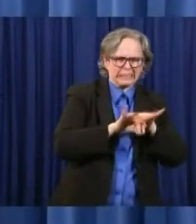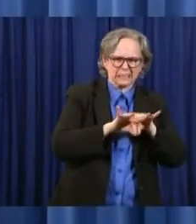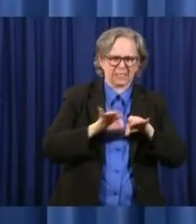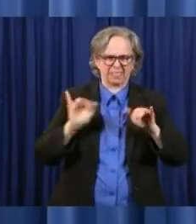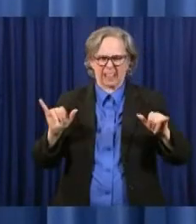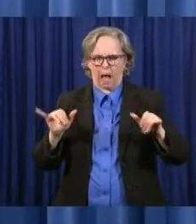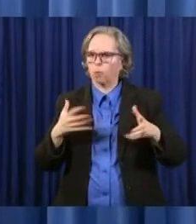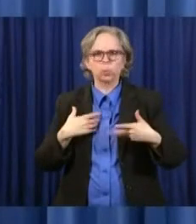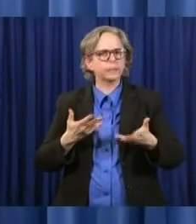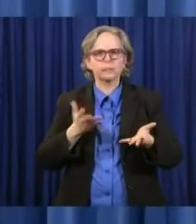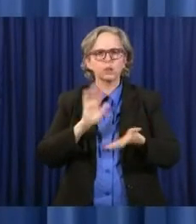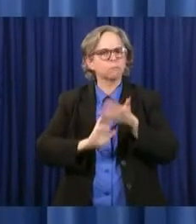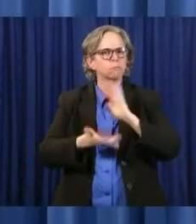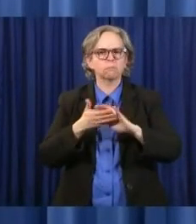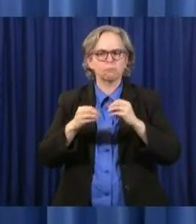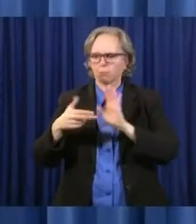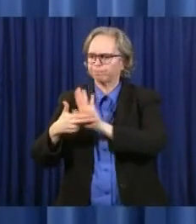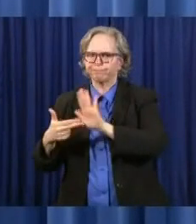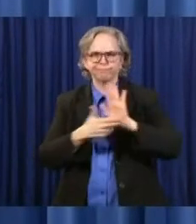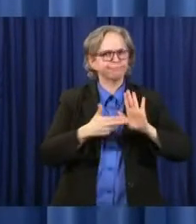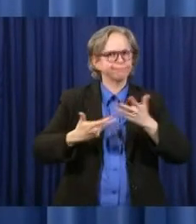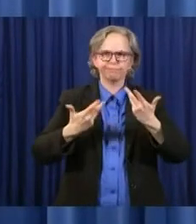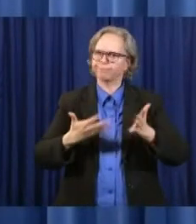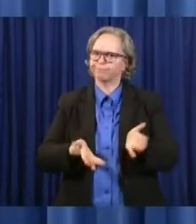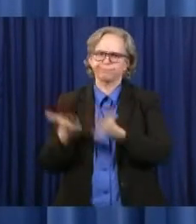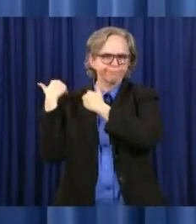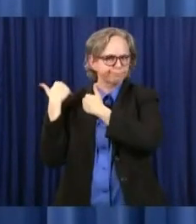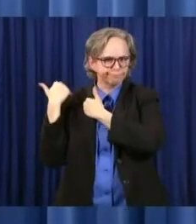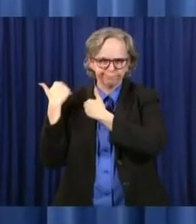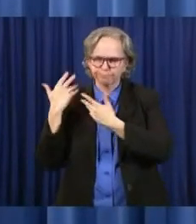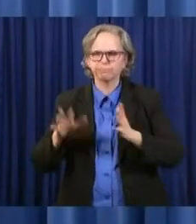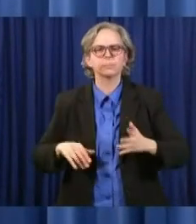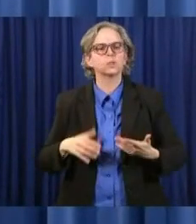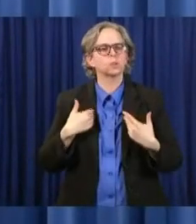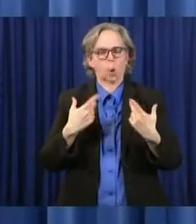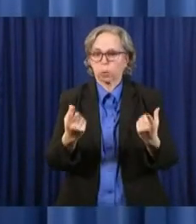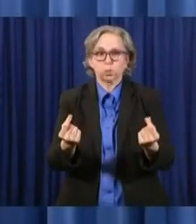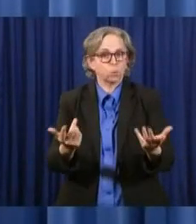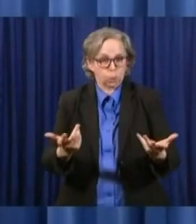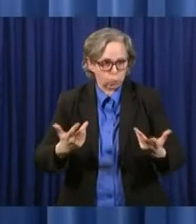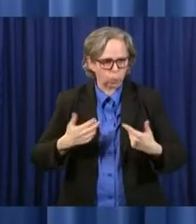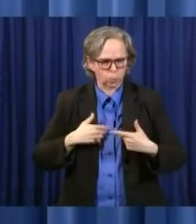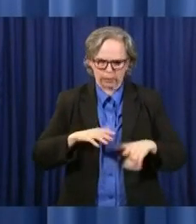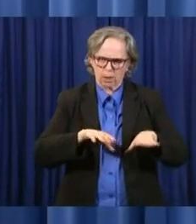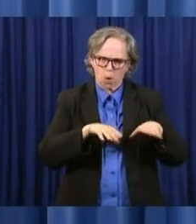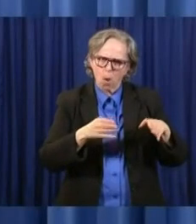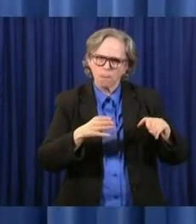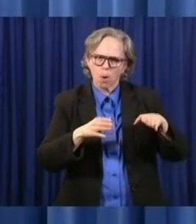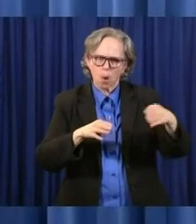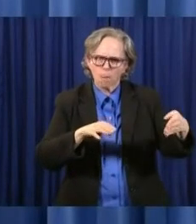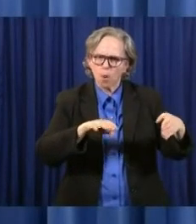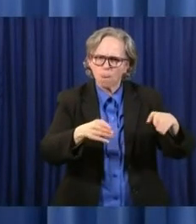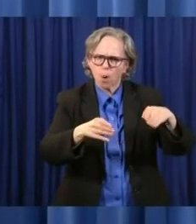orders, we're really moving away from that as we work through our way and open things up.